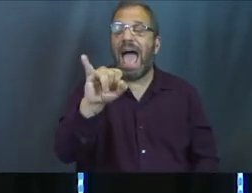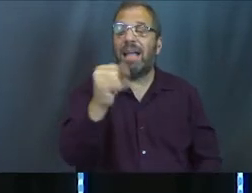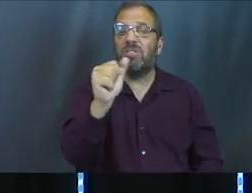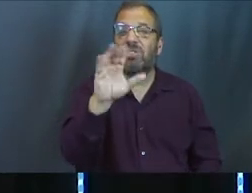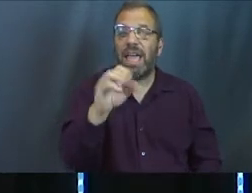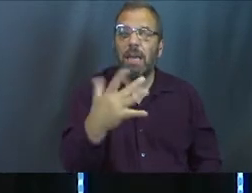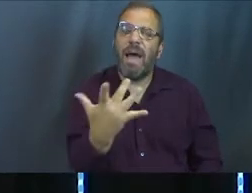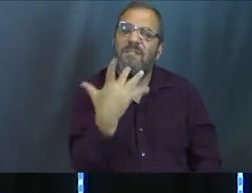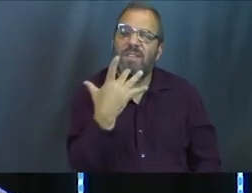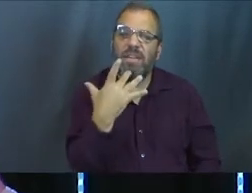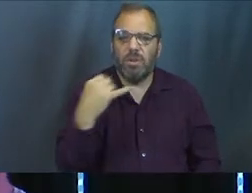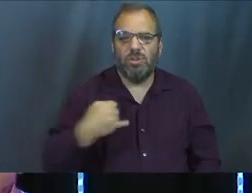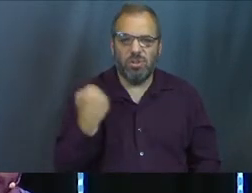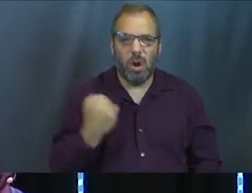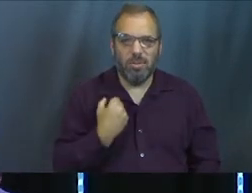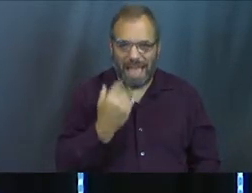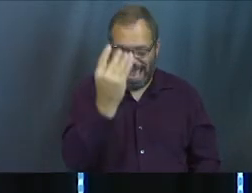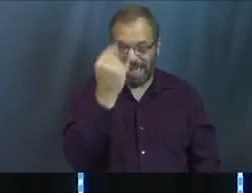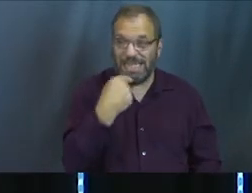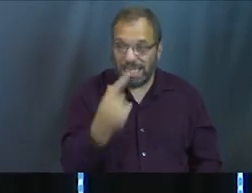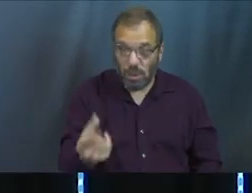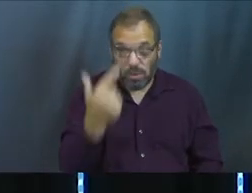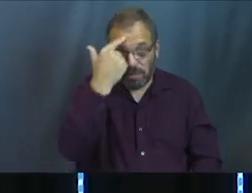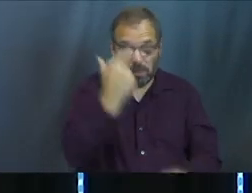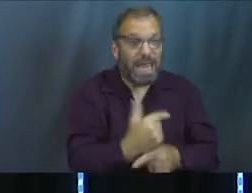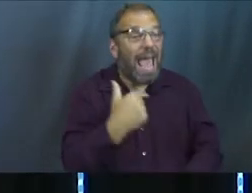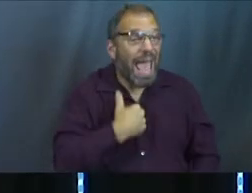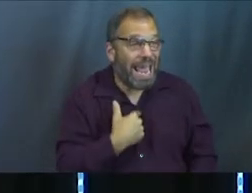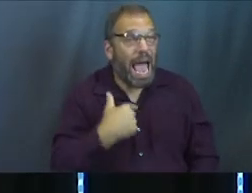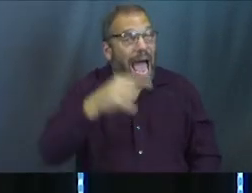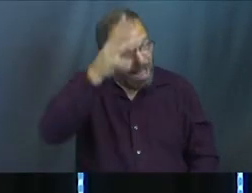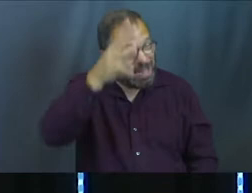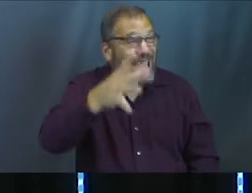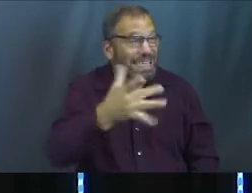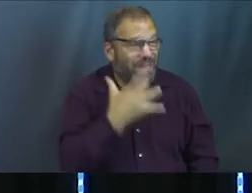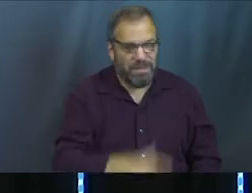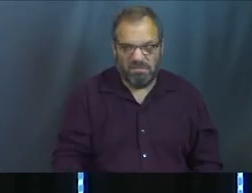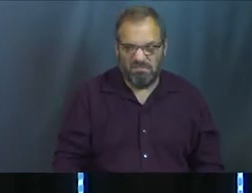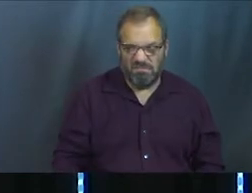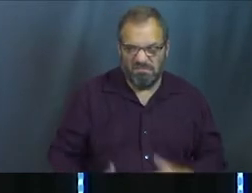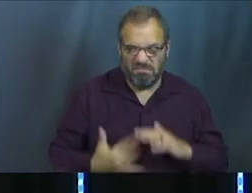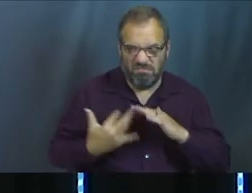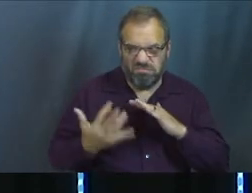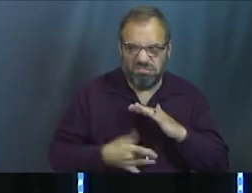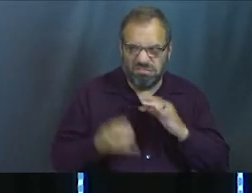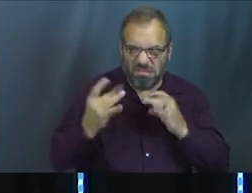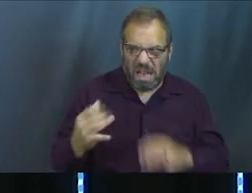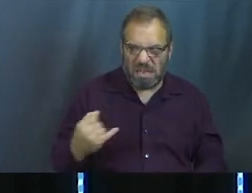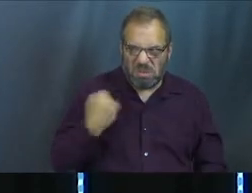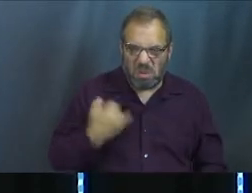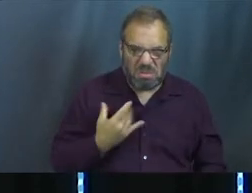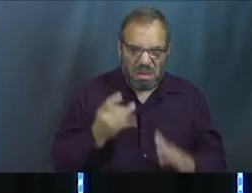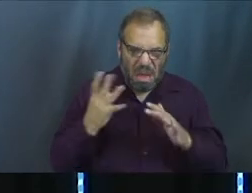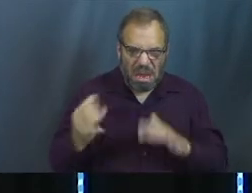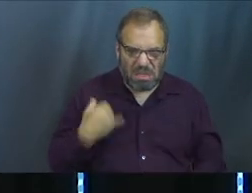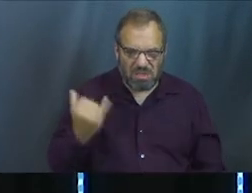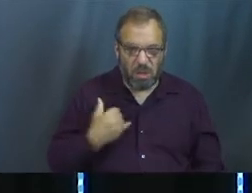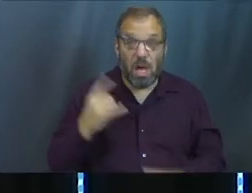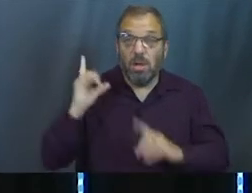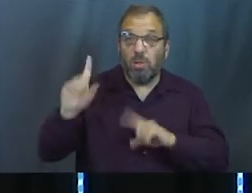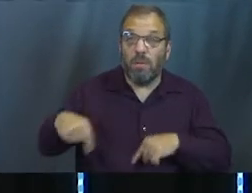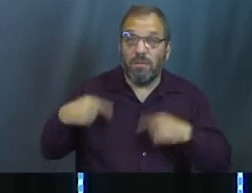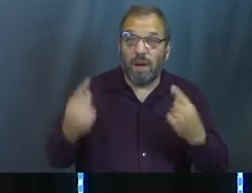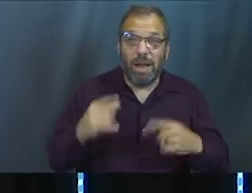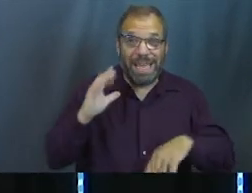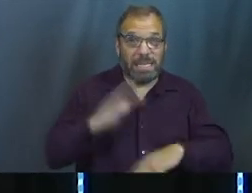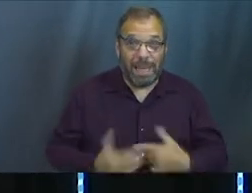And he let his brothers know that. And because of that, they hated him. So Joseph's life this far has